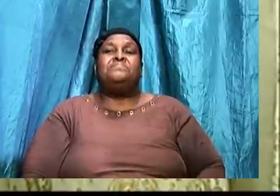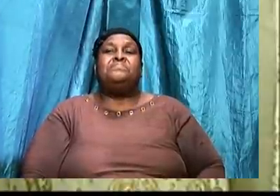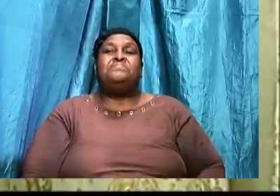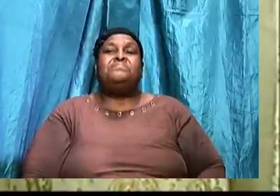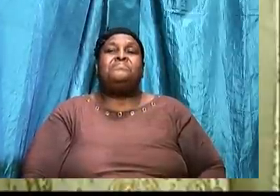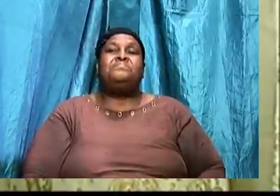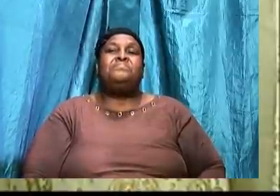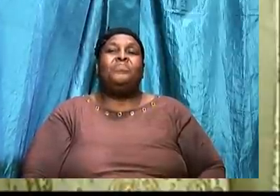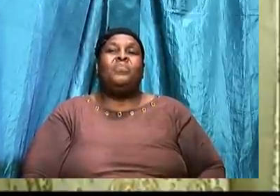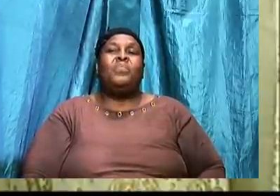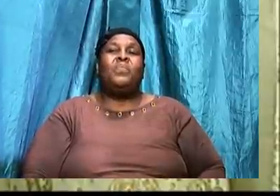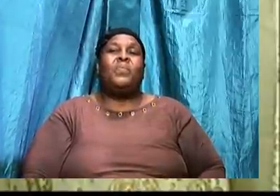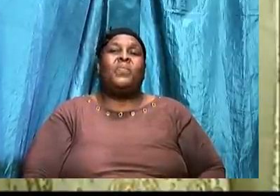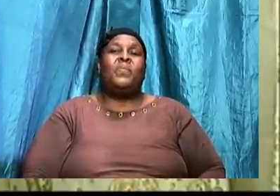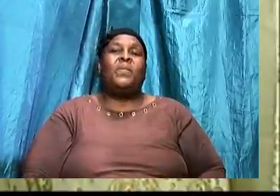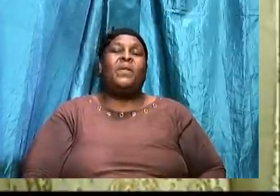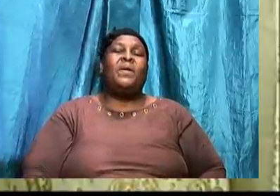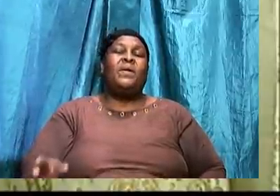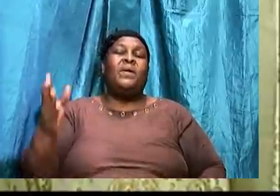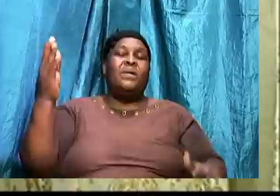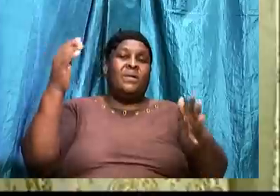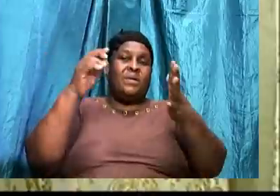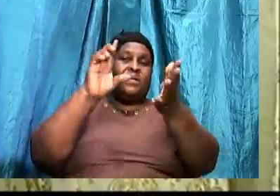Let us go back to the scripture and look.